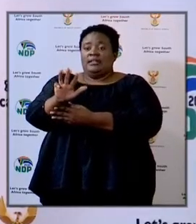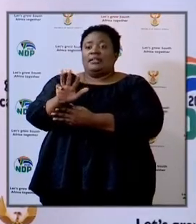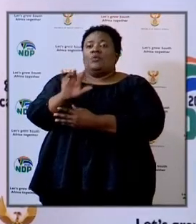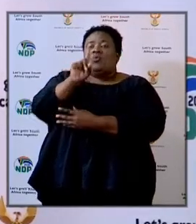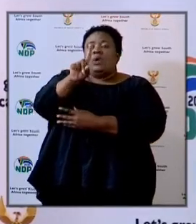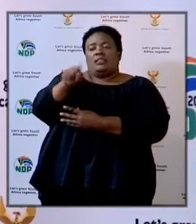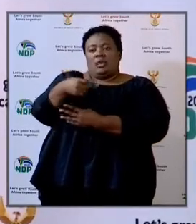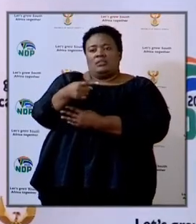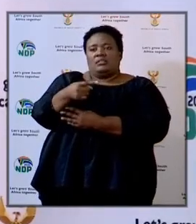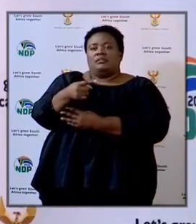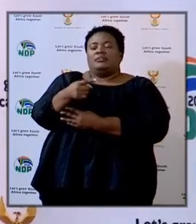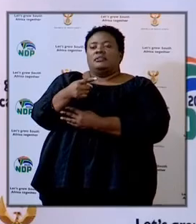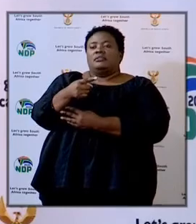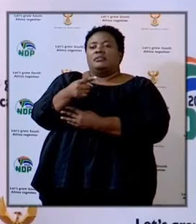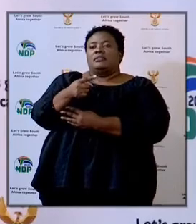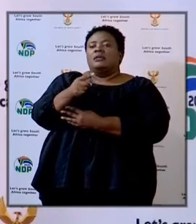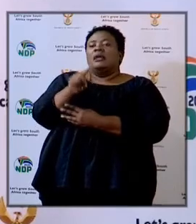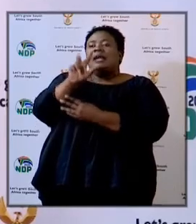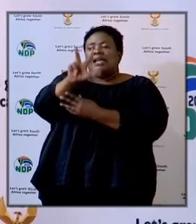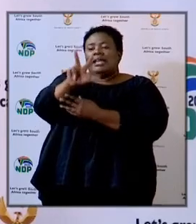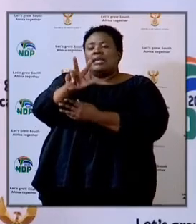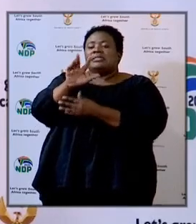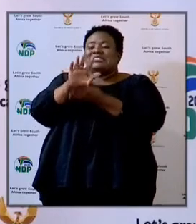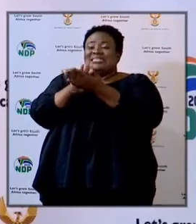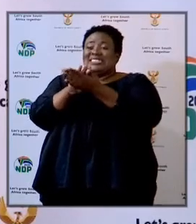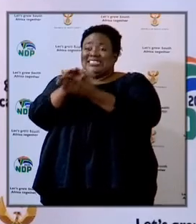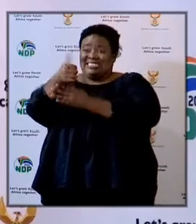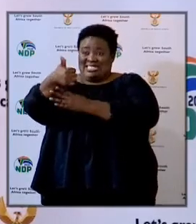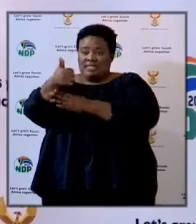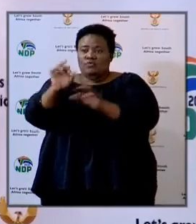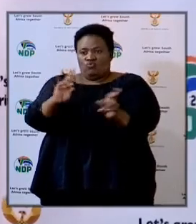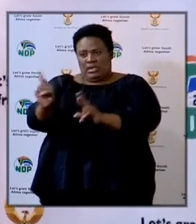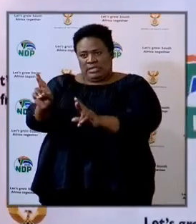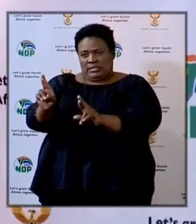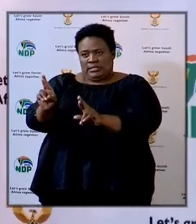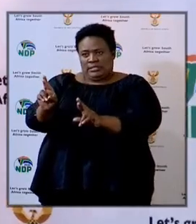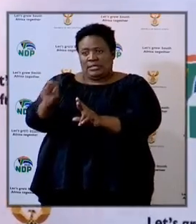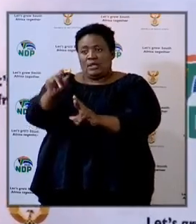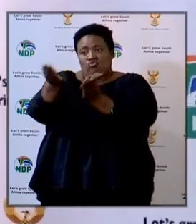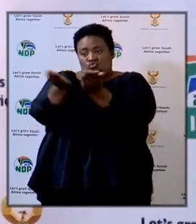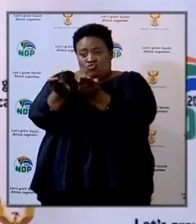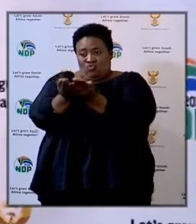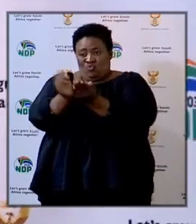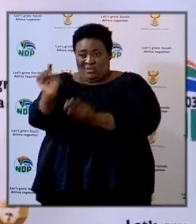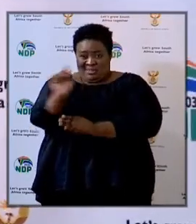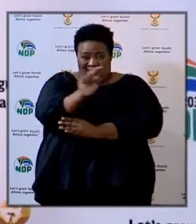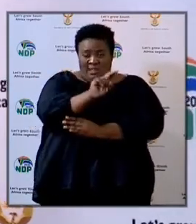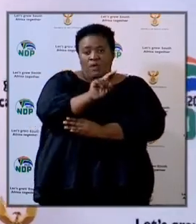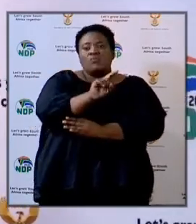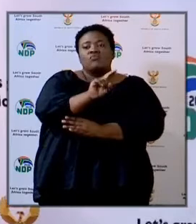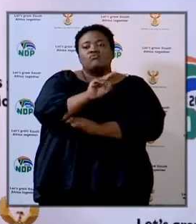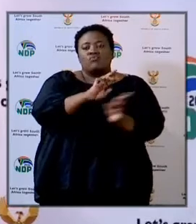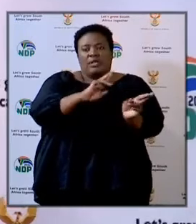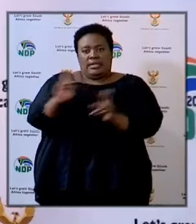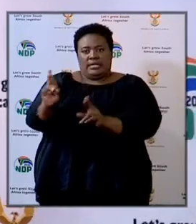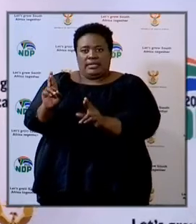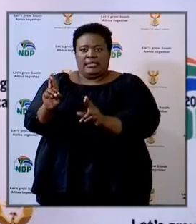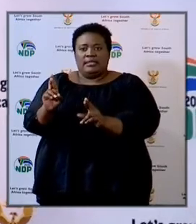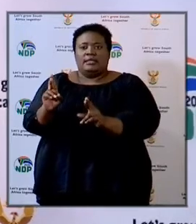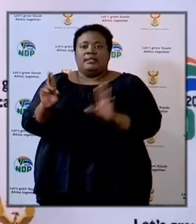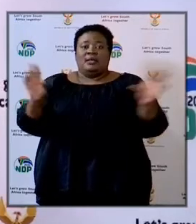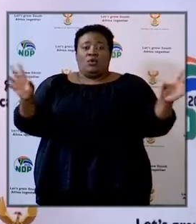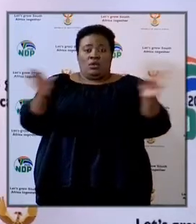,816 were declared ready as facilities. All in all,